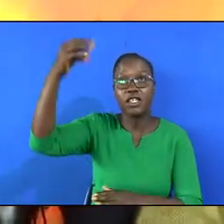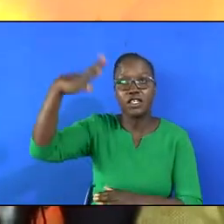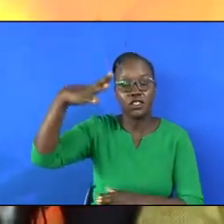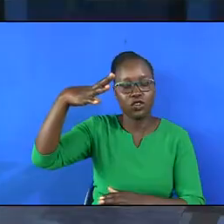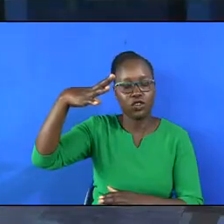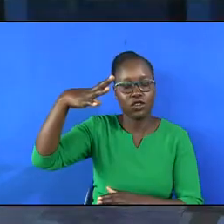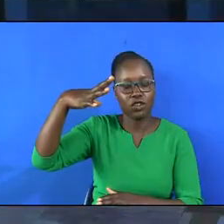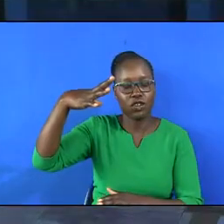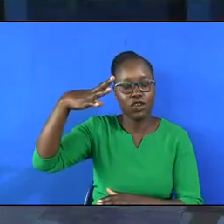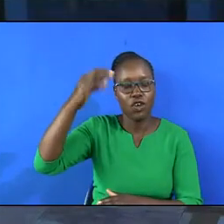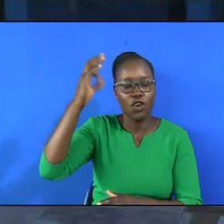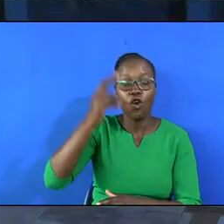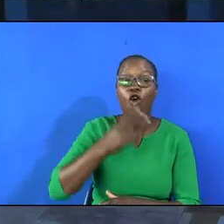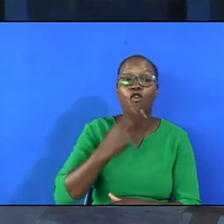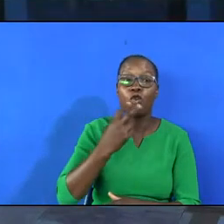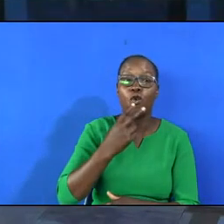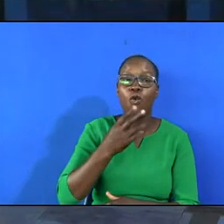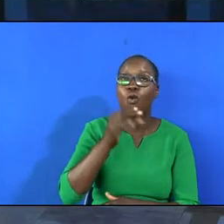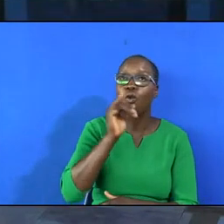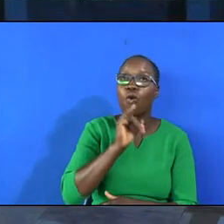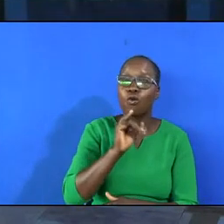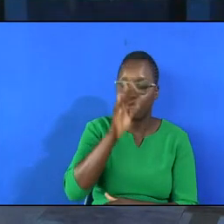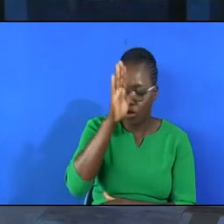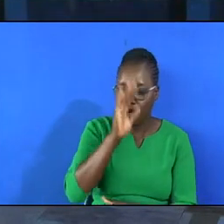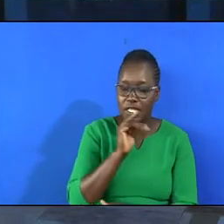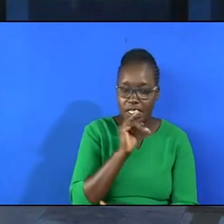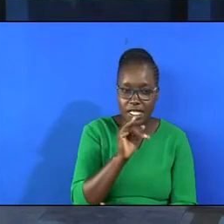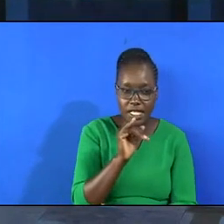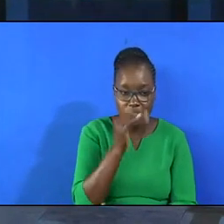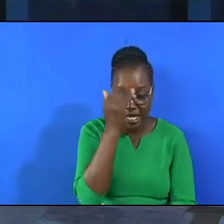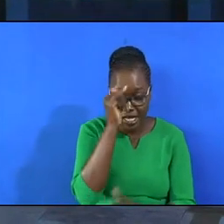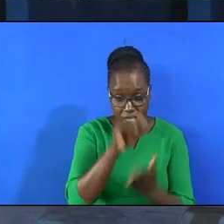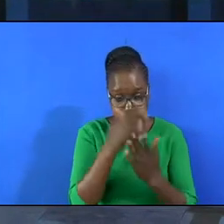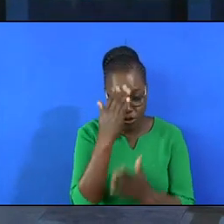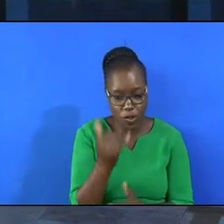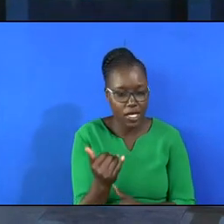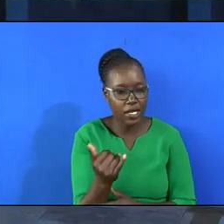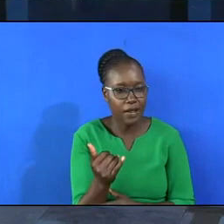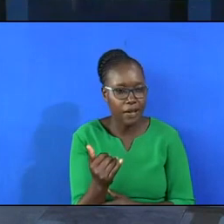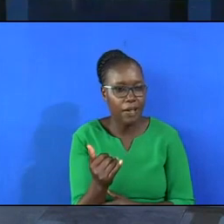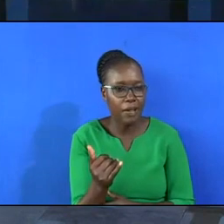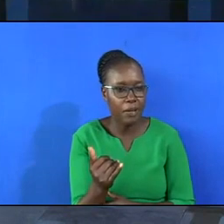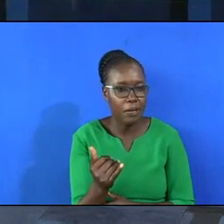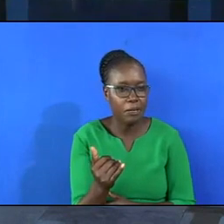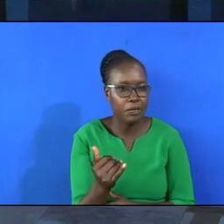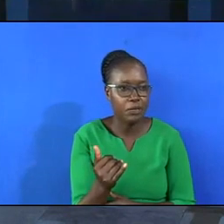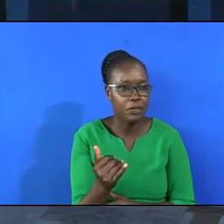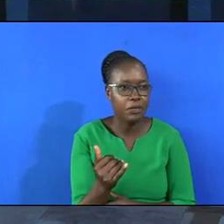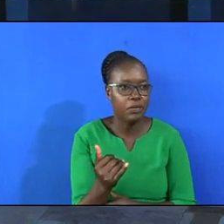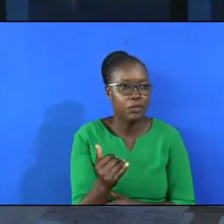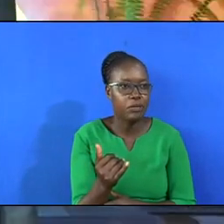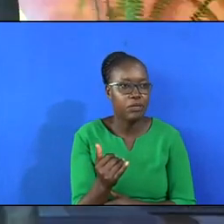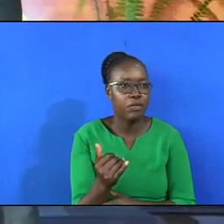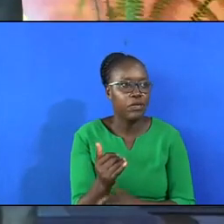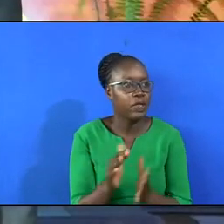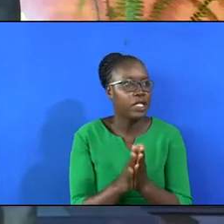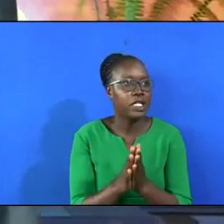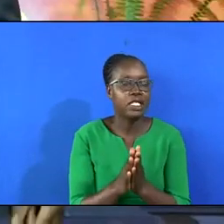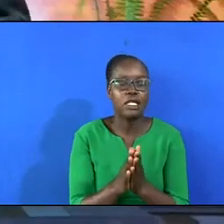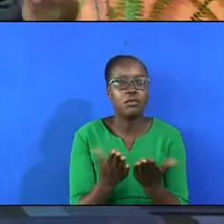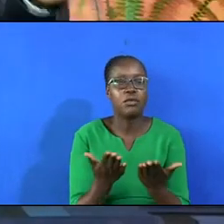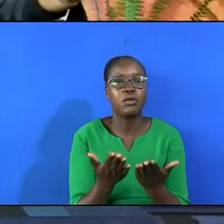of who God is. That is why in this small book